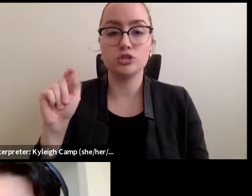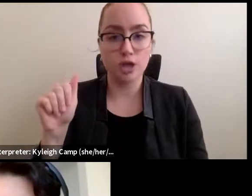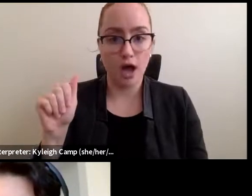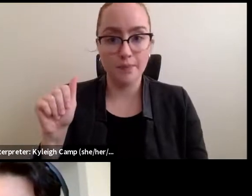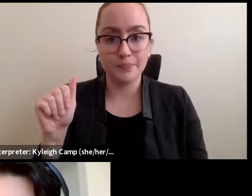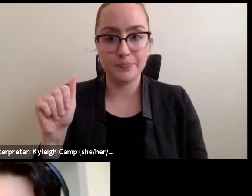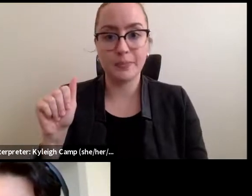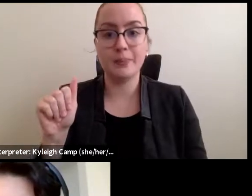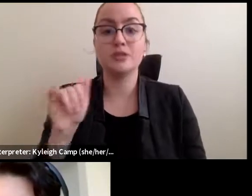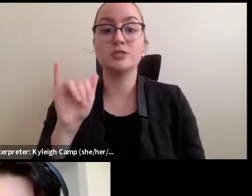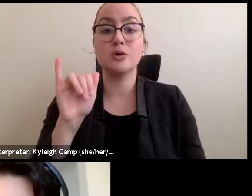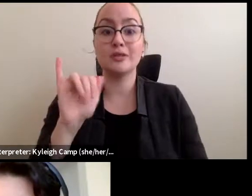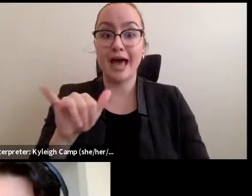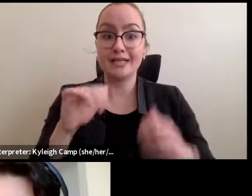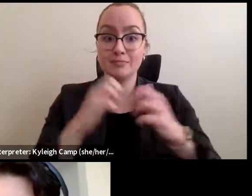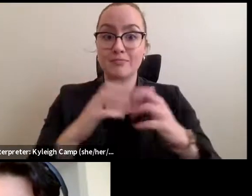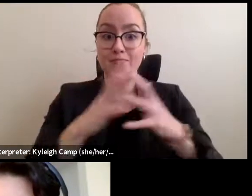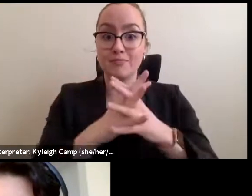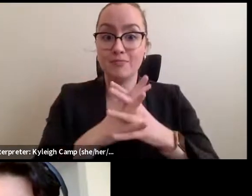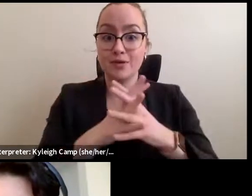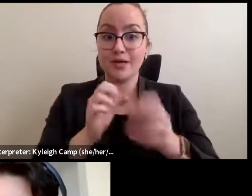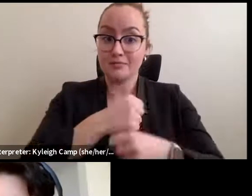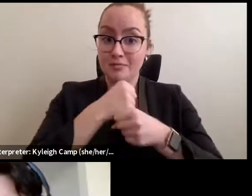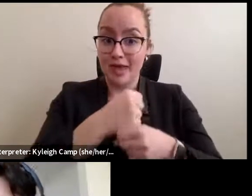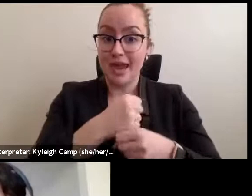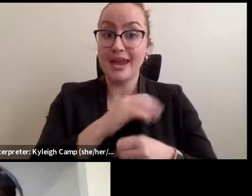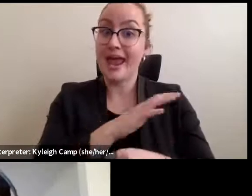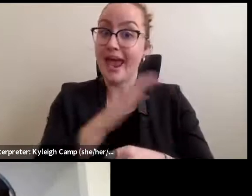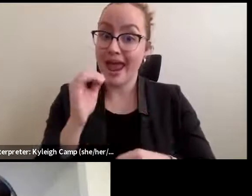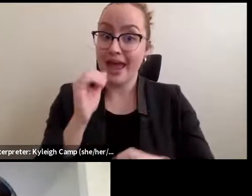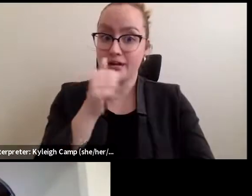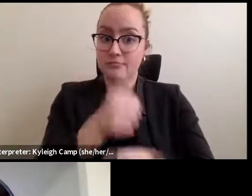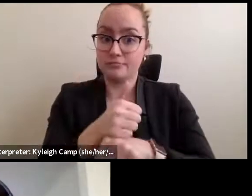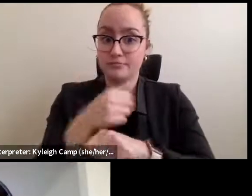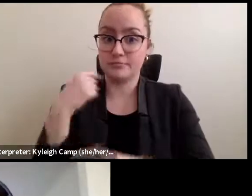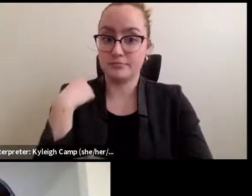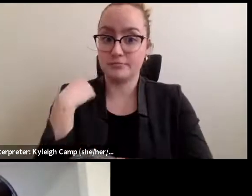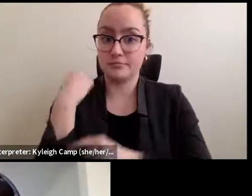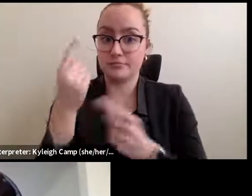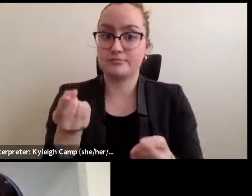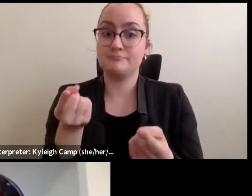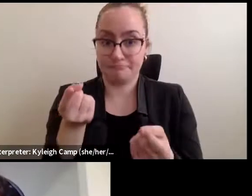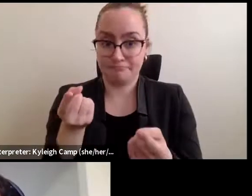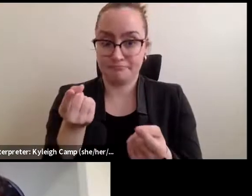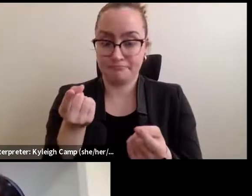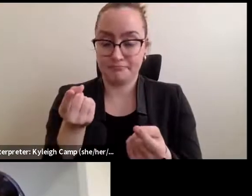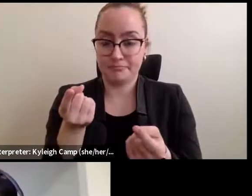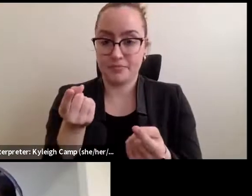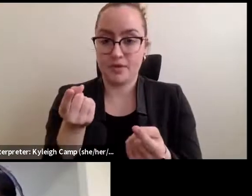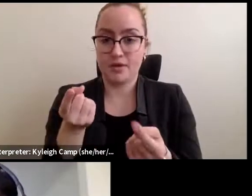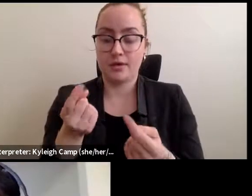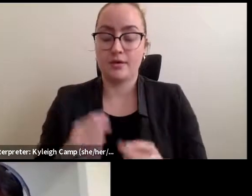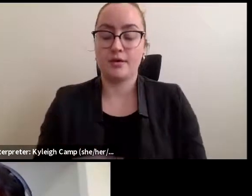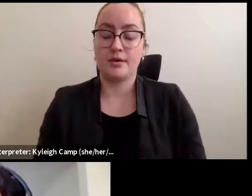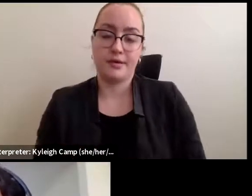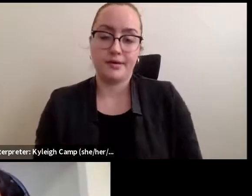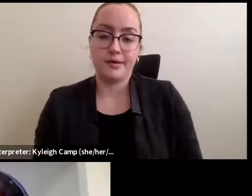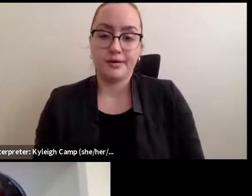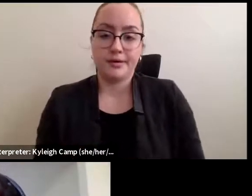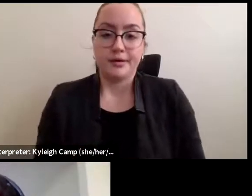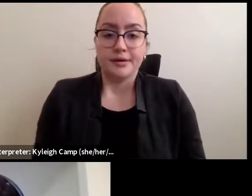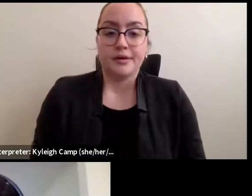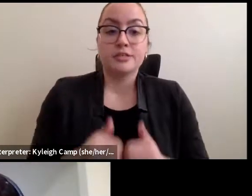maintained over time in post-colonial regimes. And how the